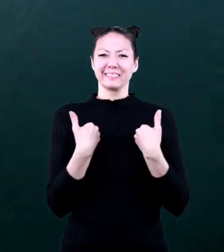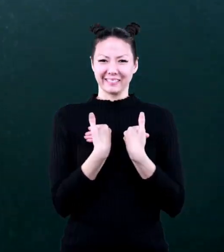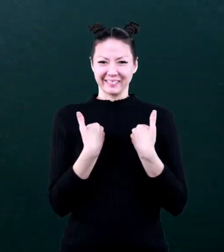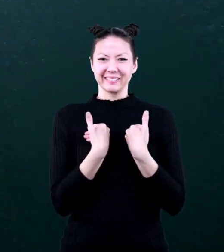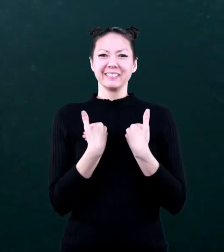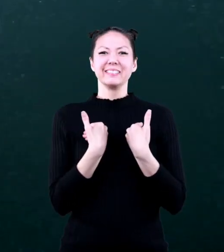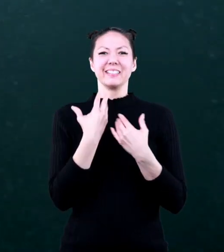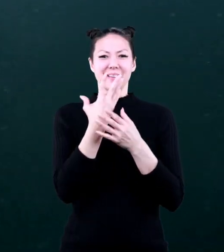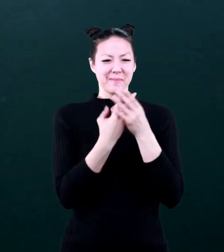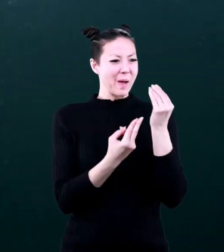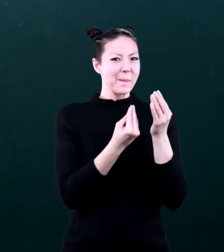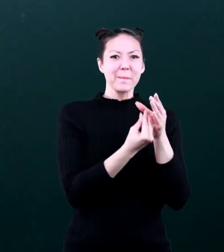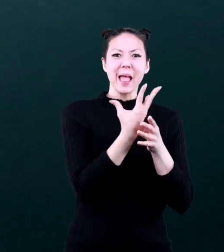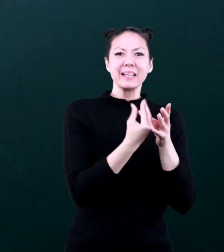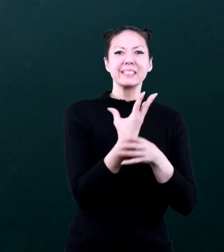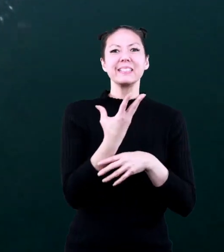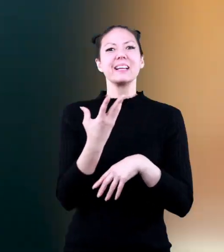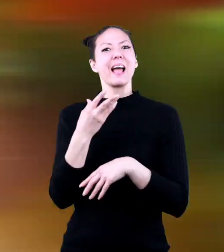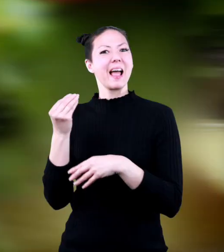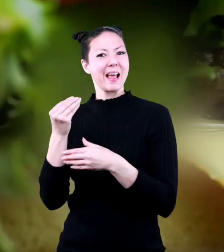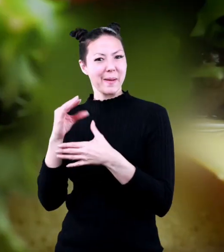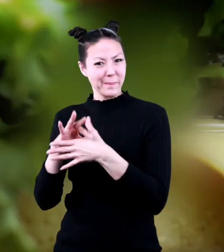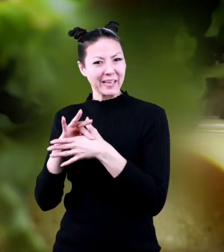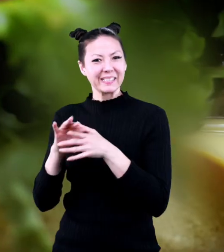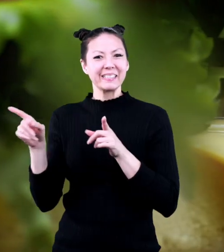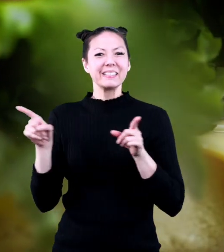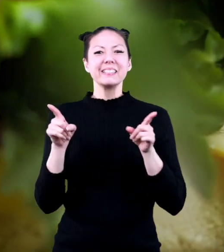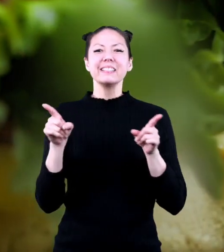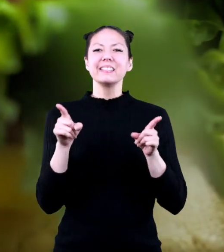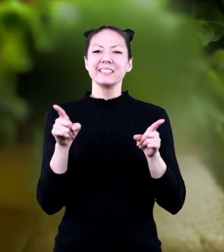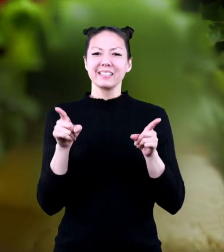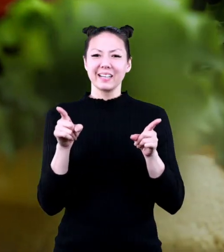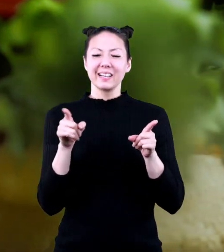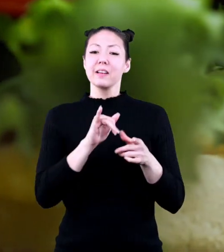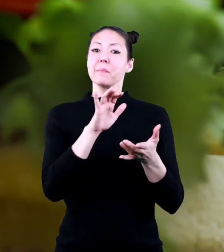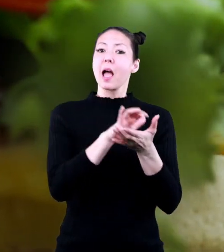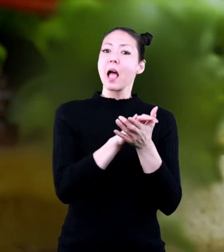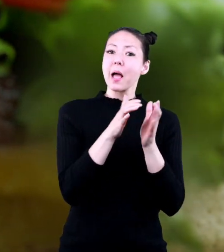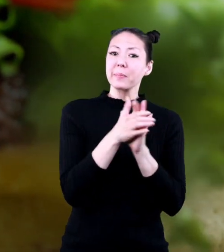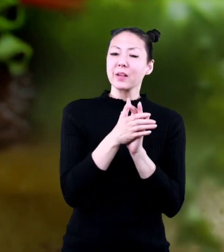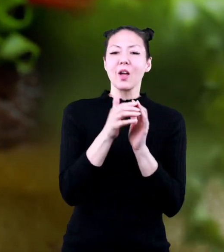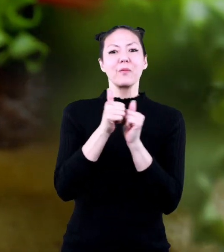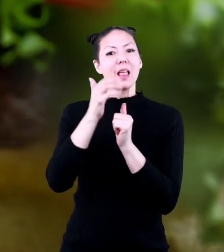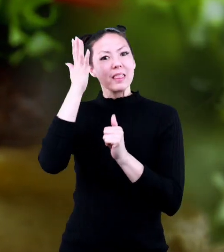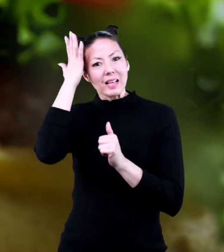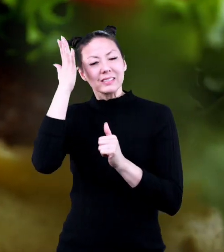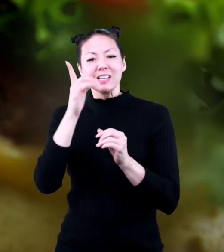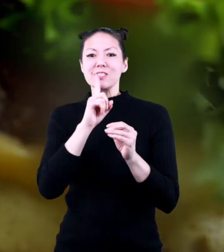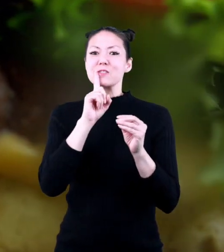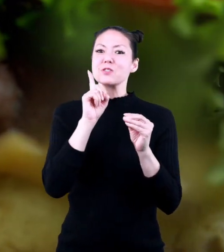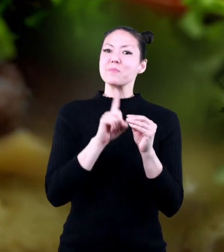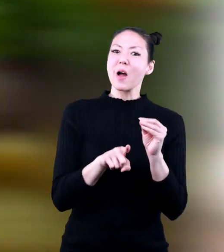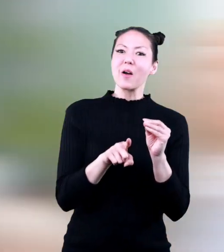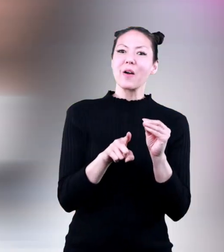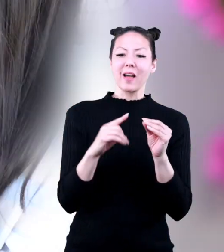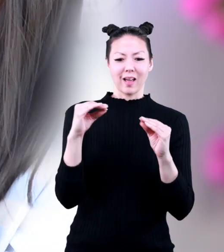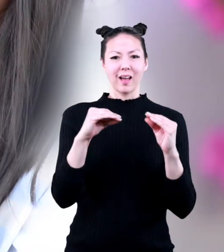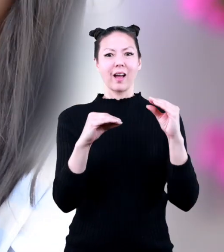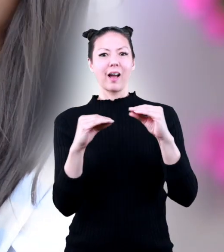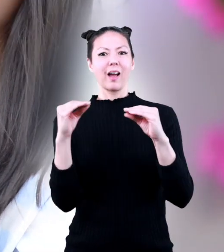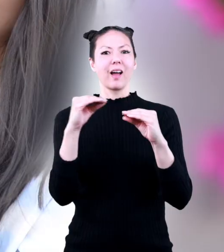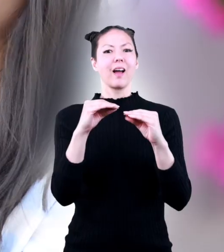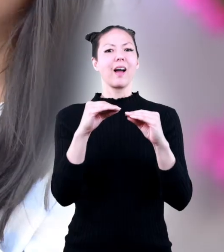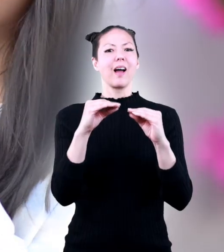omnivores. So a hamburger with lettuce, tomato, and a bun would